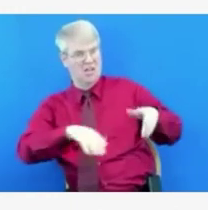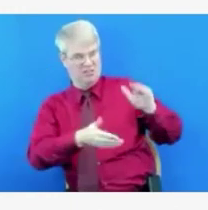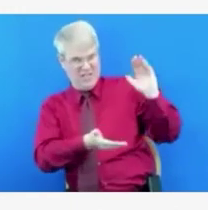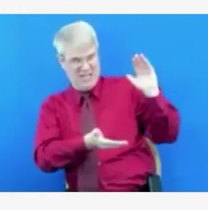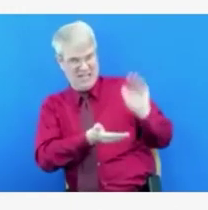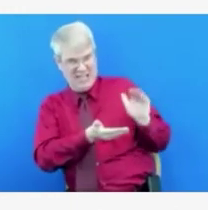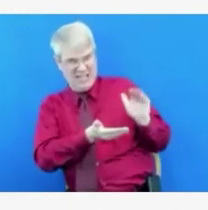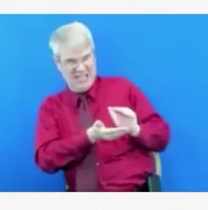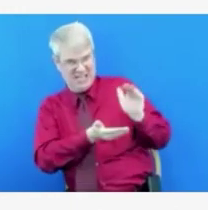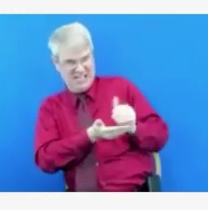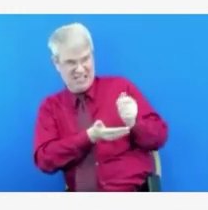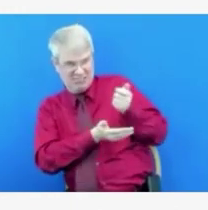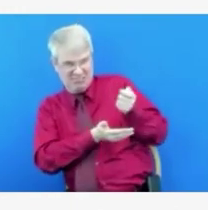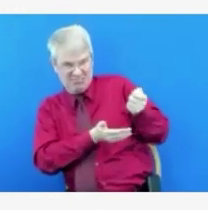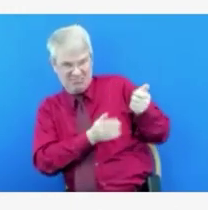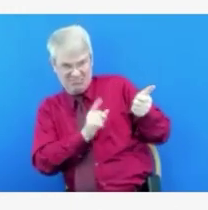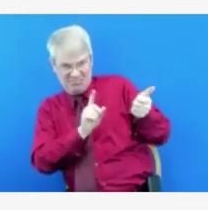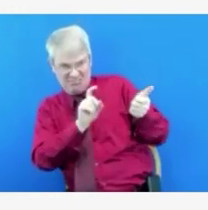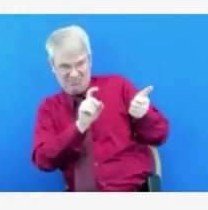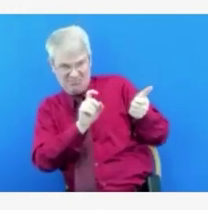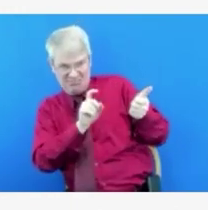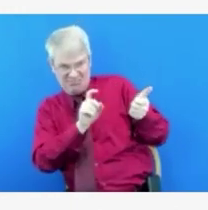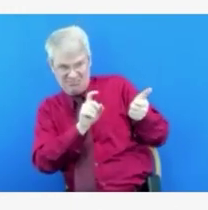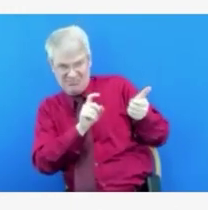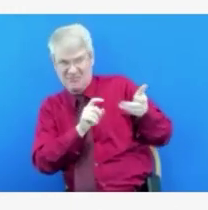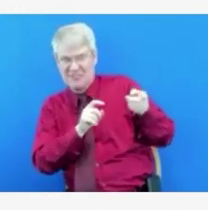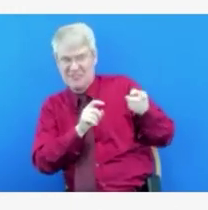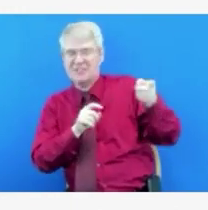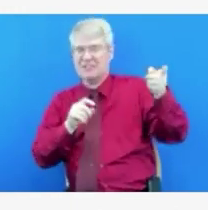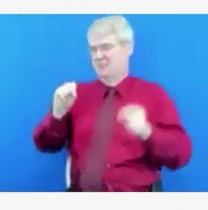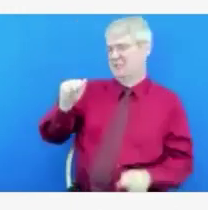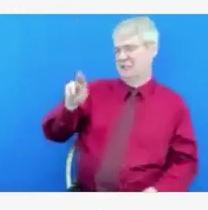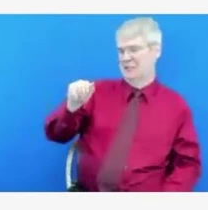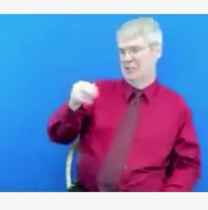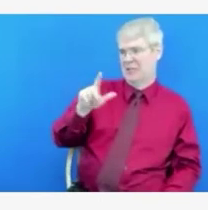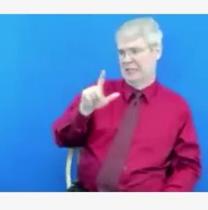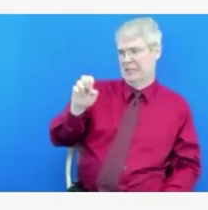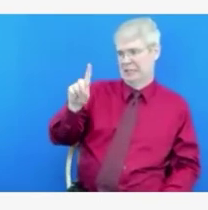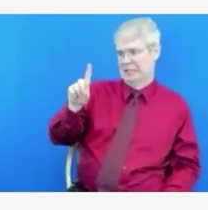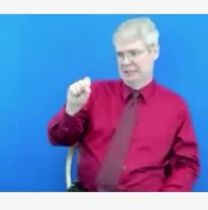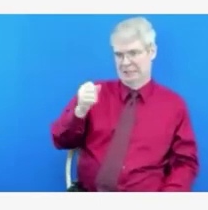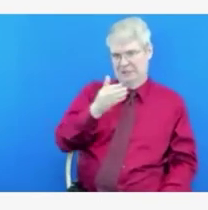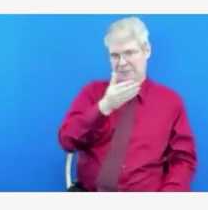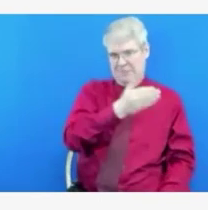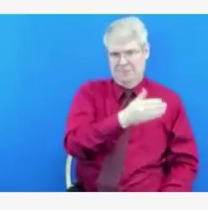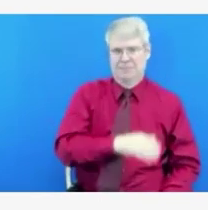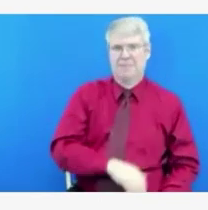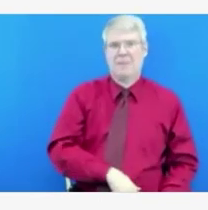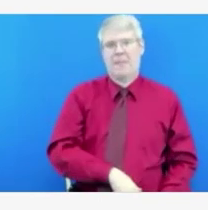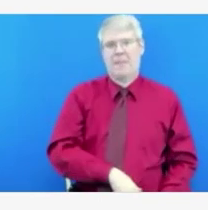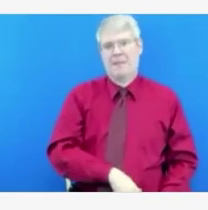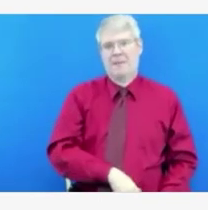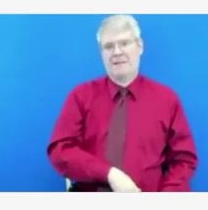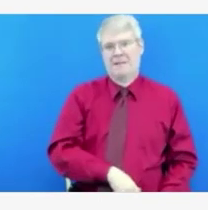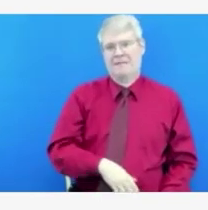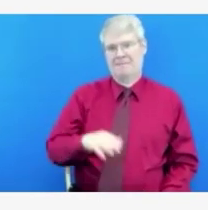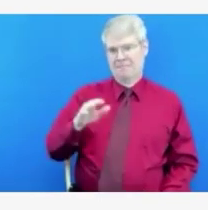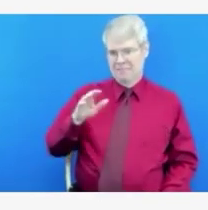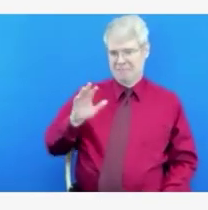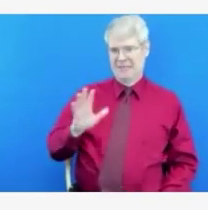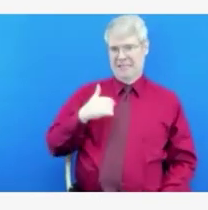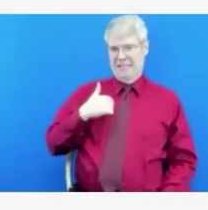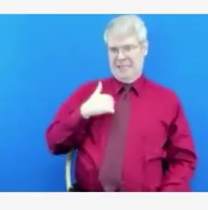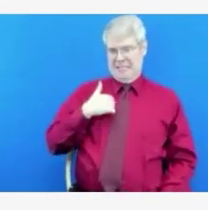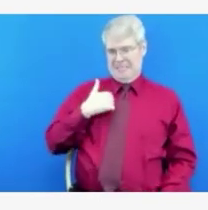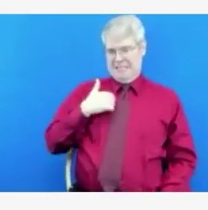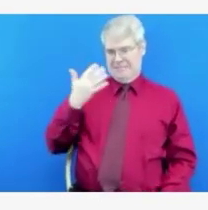Thank you, Elkie. I don't quite know how to answer that question. I would echo the